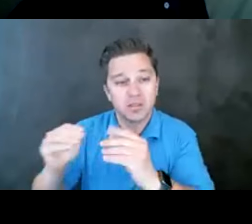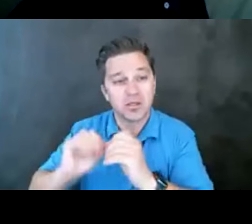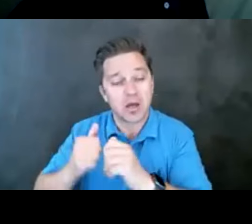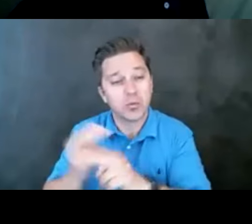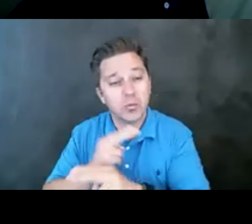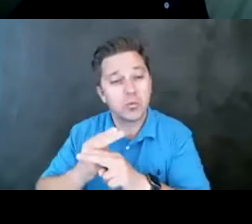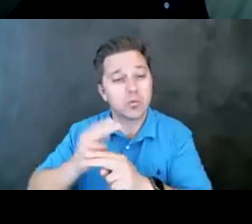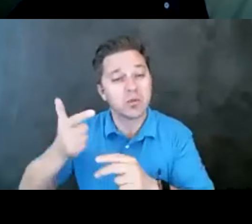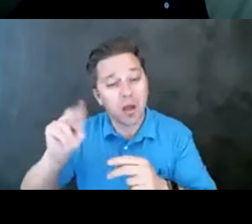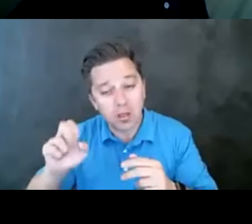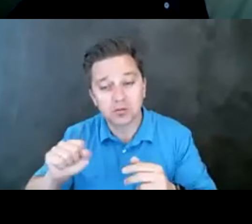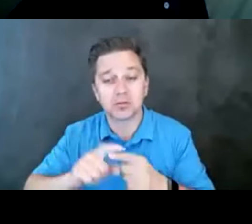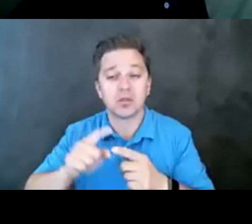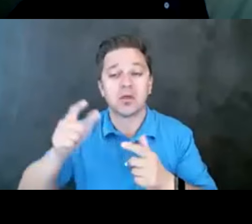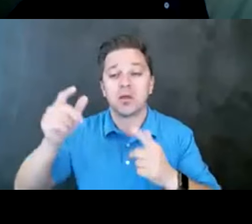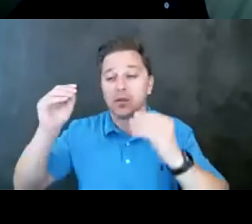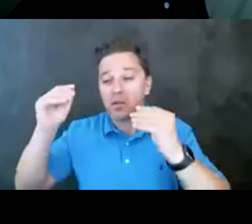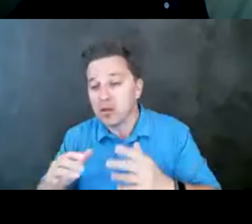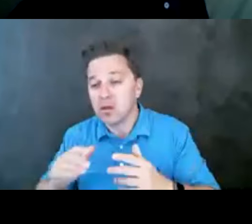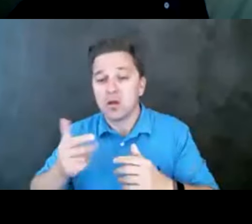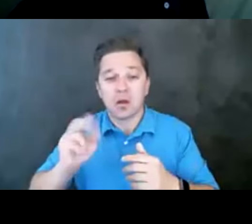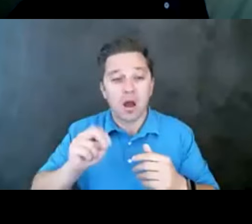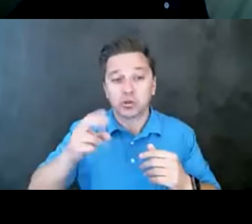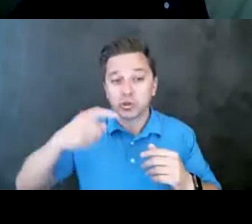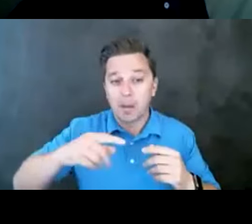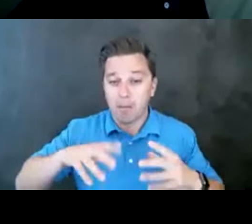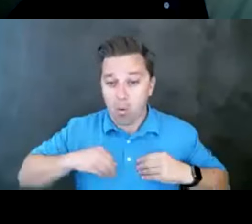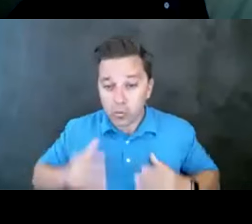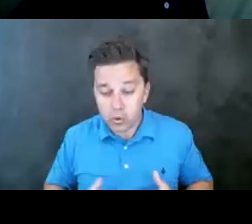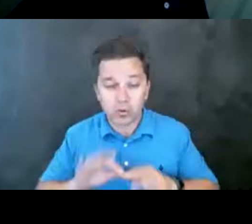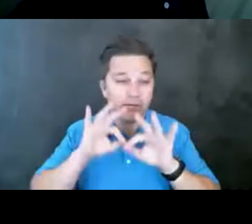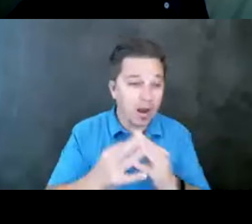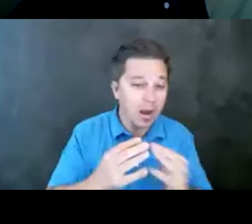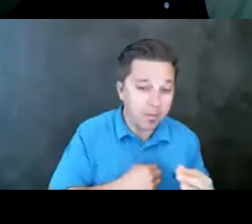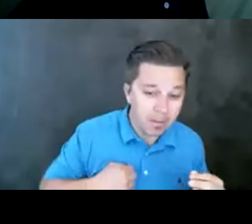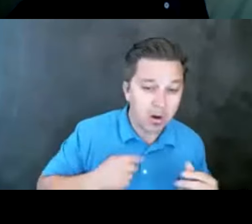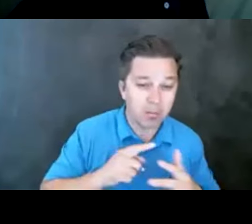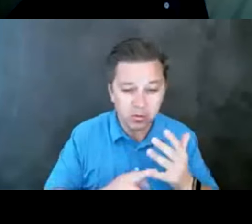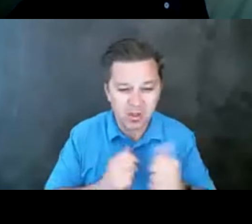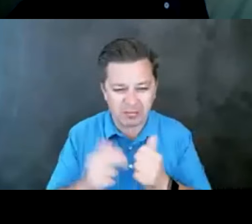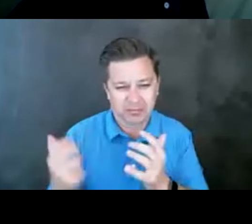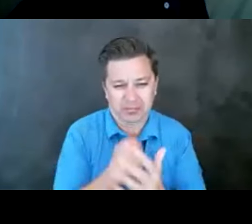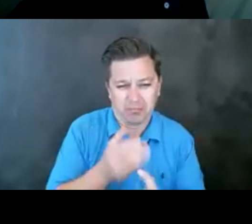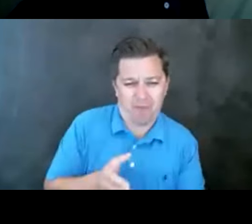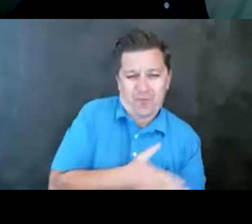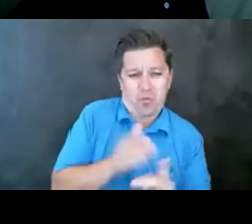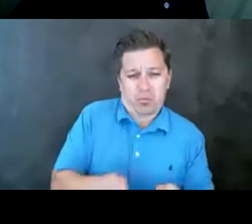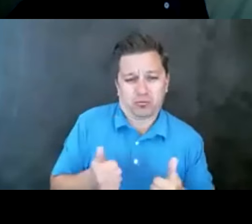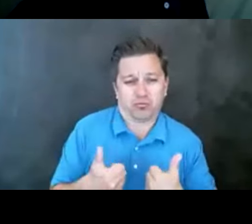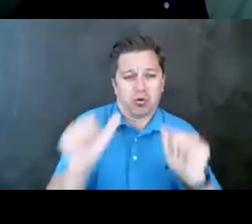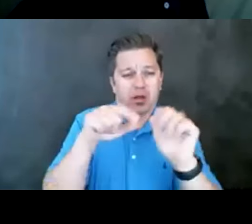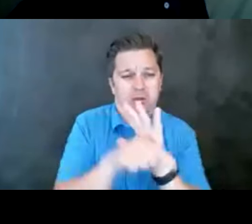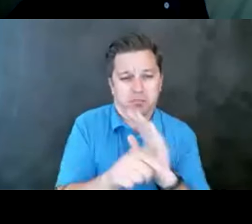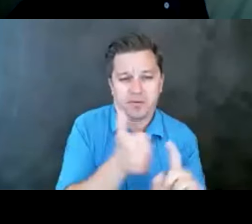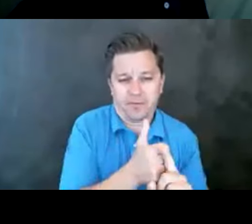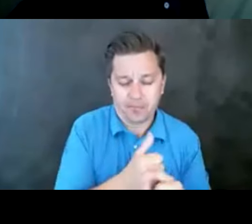people to recognize the warning signs, the risk factors, and connecting that person prior to an attempt. But one of the things that I think is